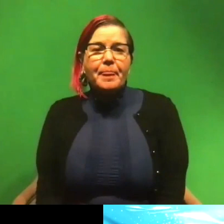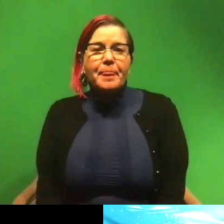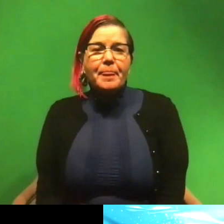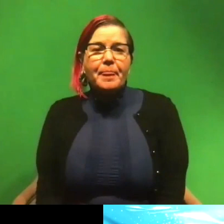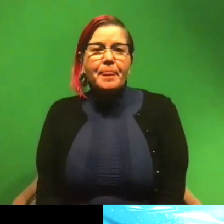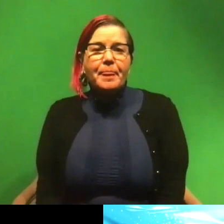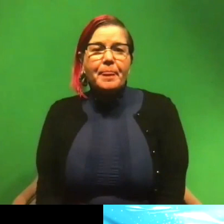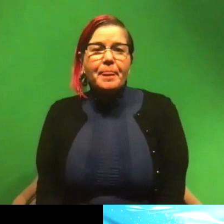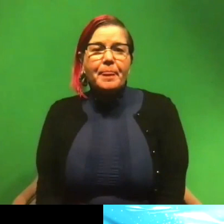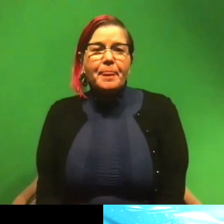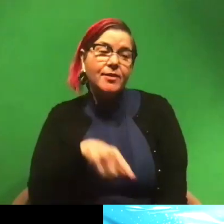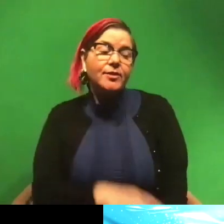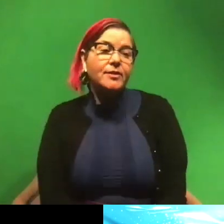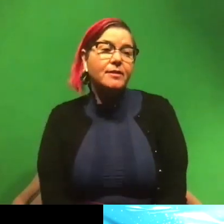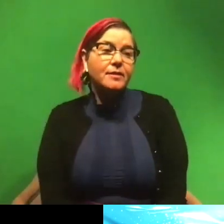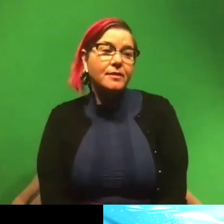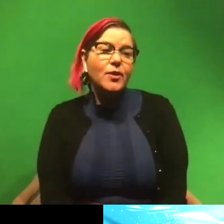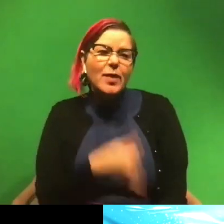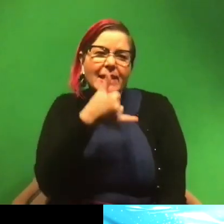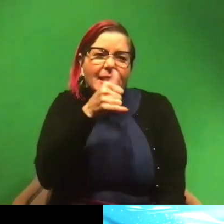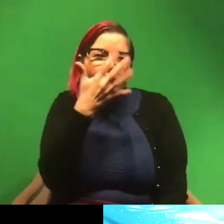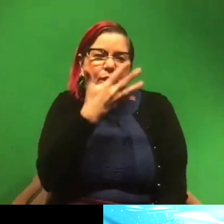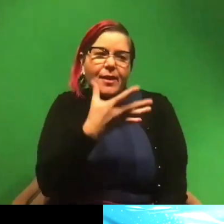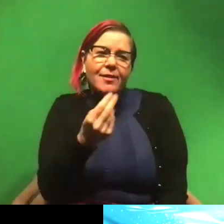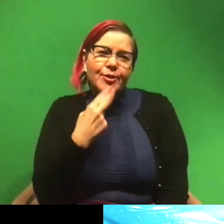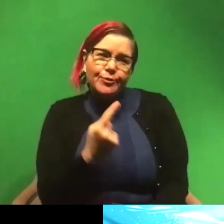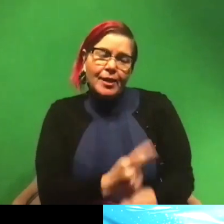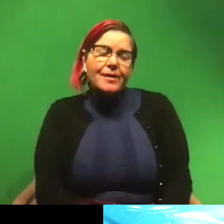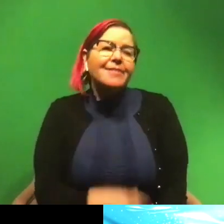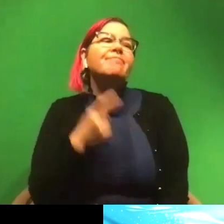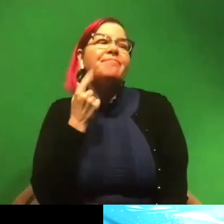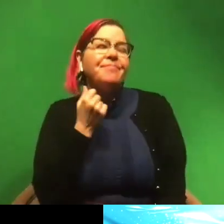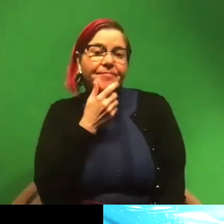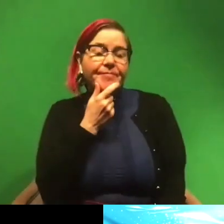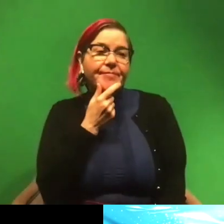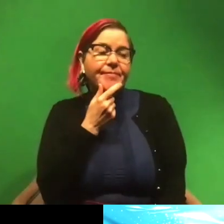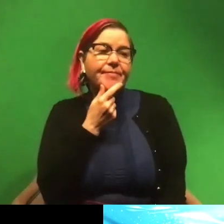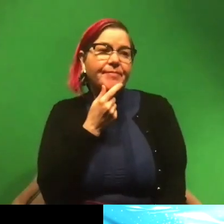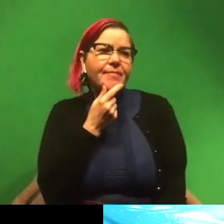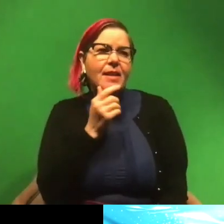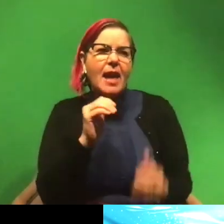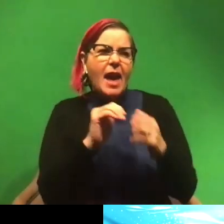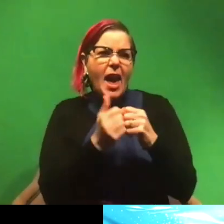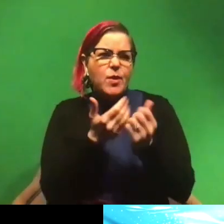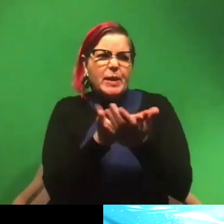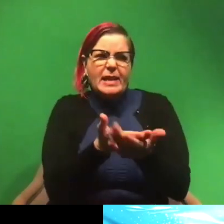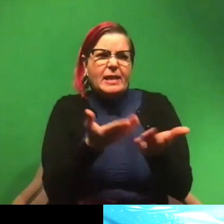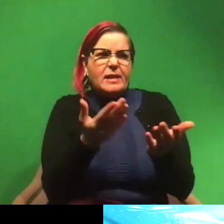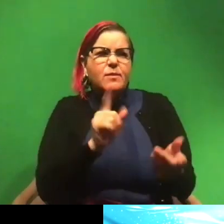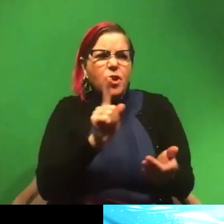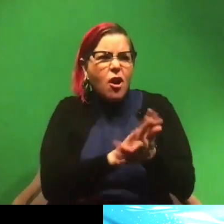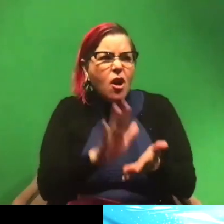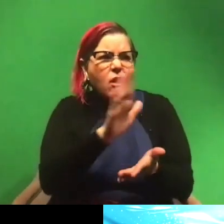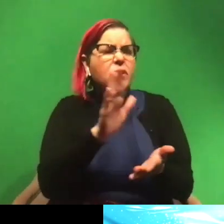They are silly looking and so cute. Let's see. So how did you get to where you are now? Like, where'd you go to college?